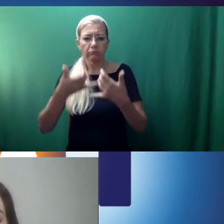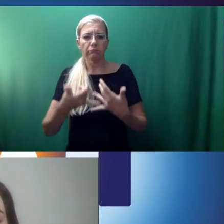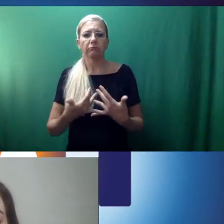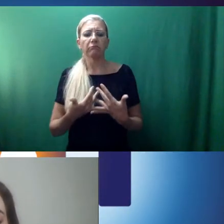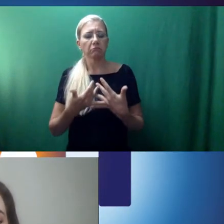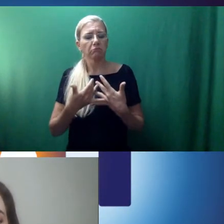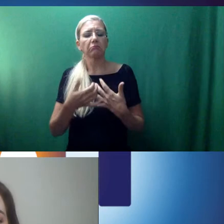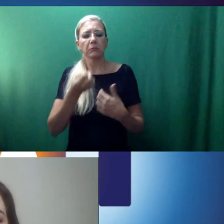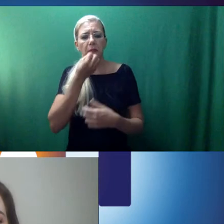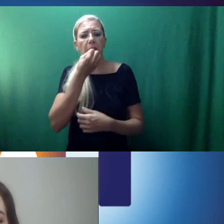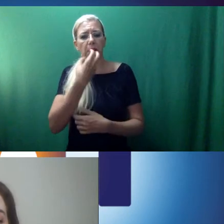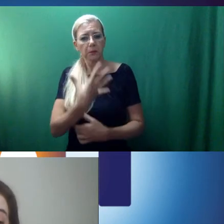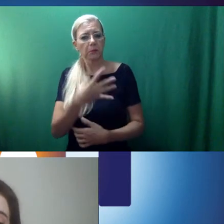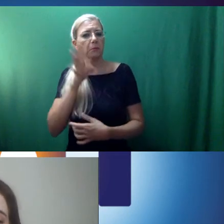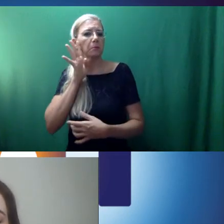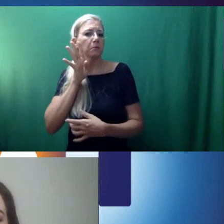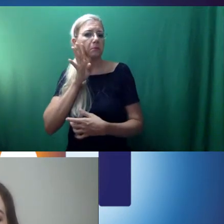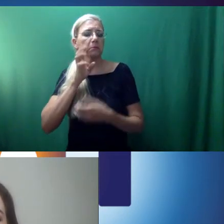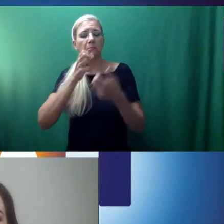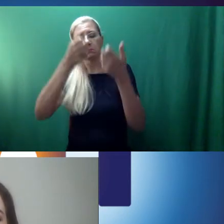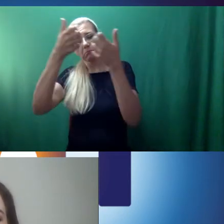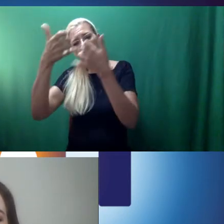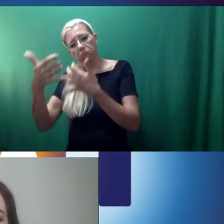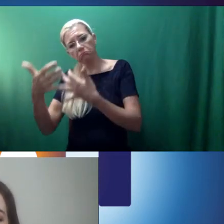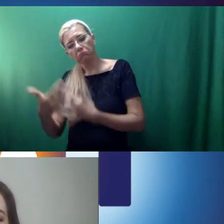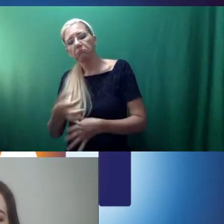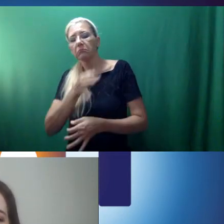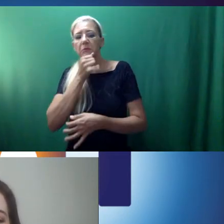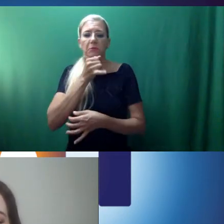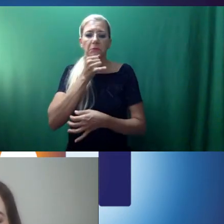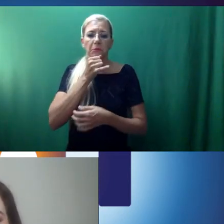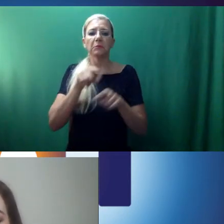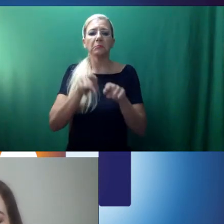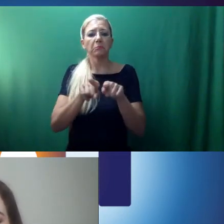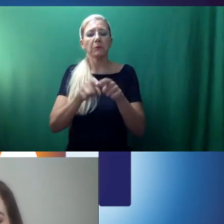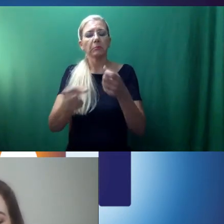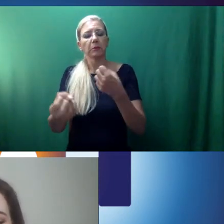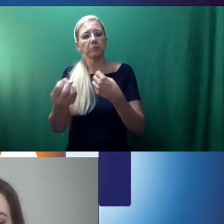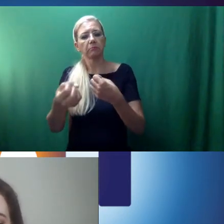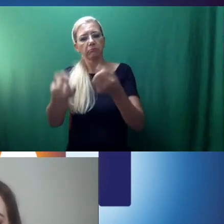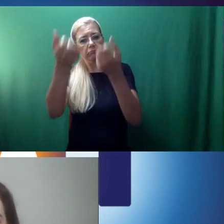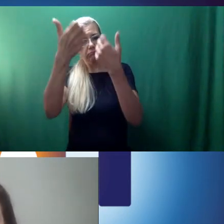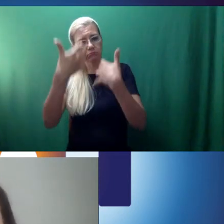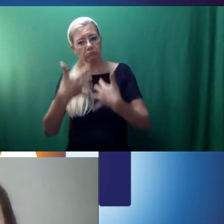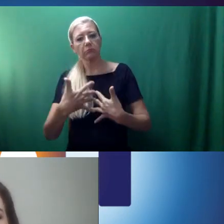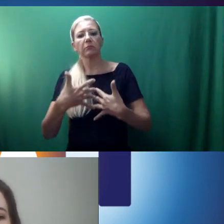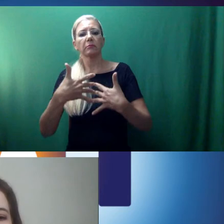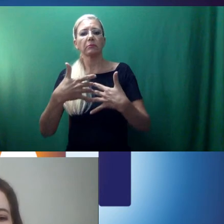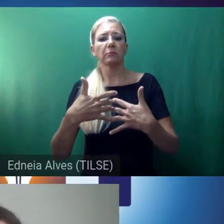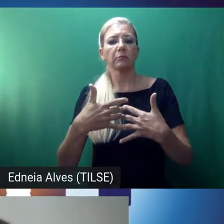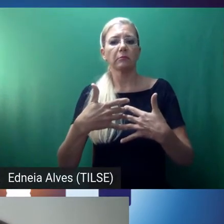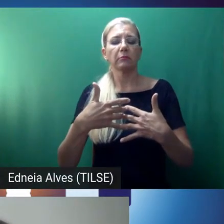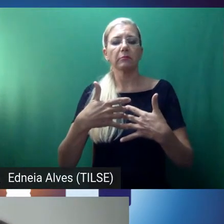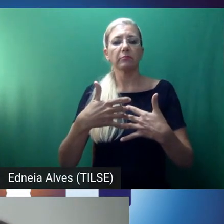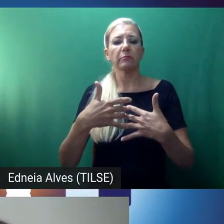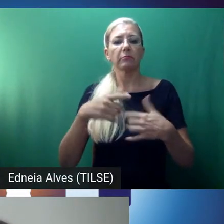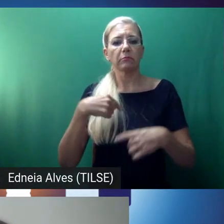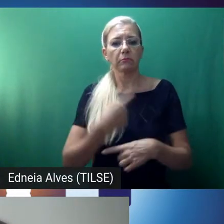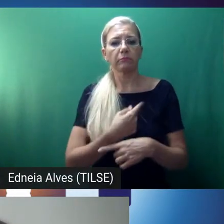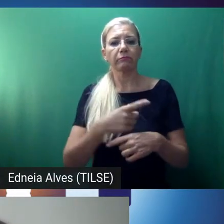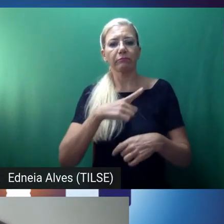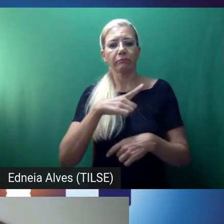explanations and examples for us. And the second one I have here was